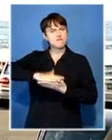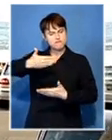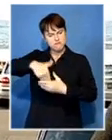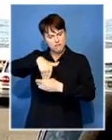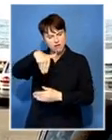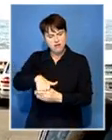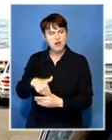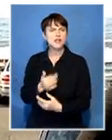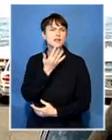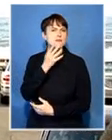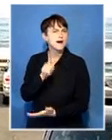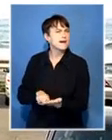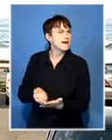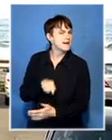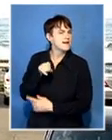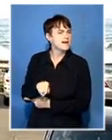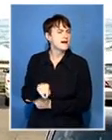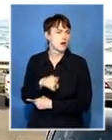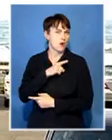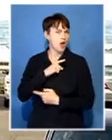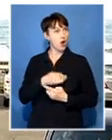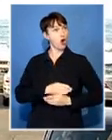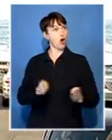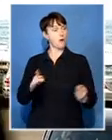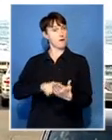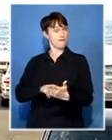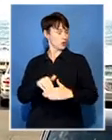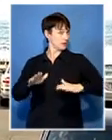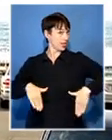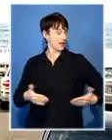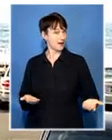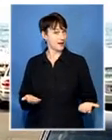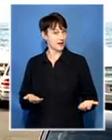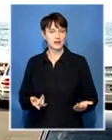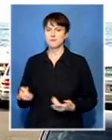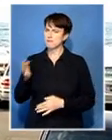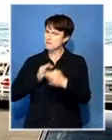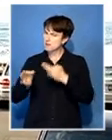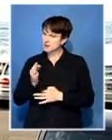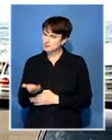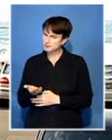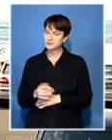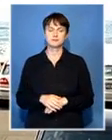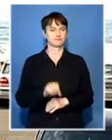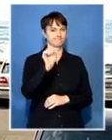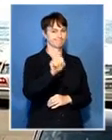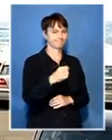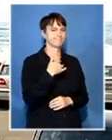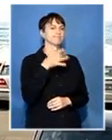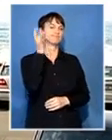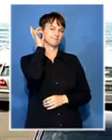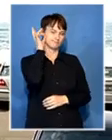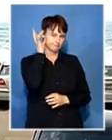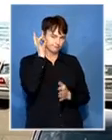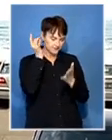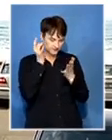as a voting station opened there in that area can you explain how how that happened oh yes I am aware of that objection